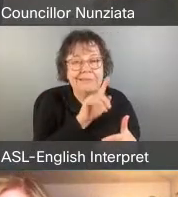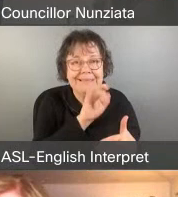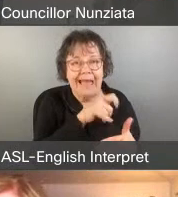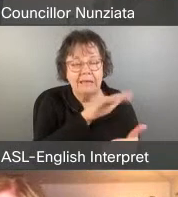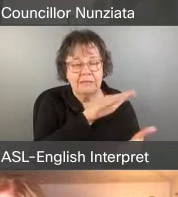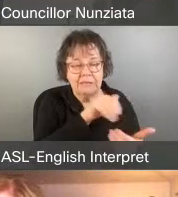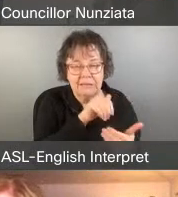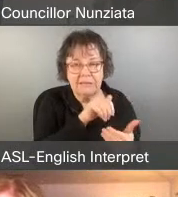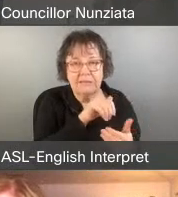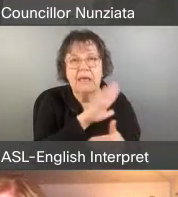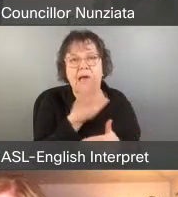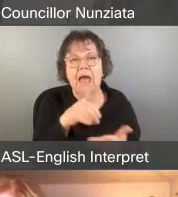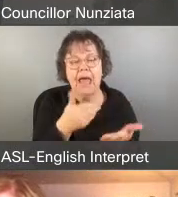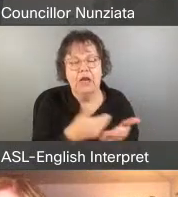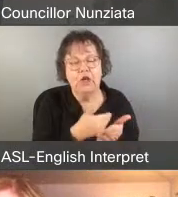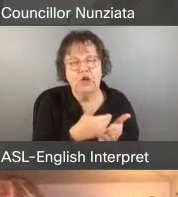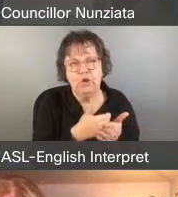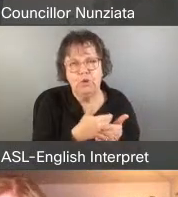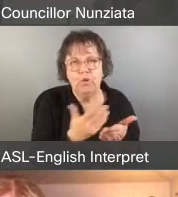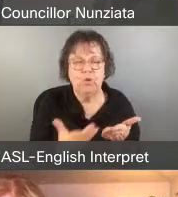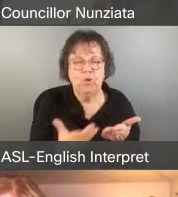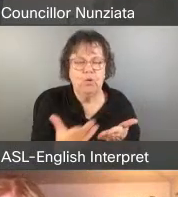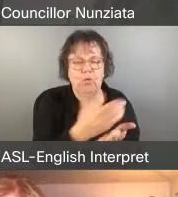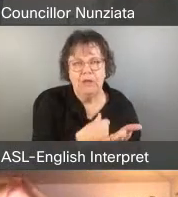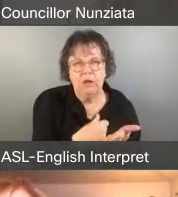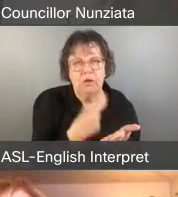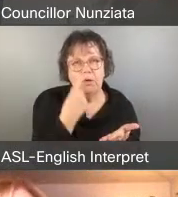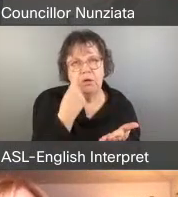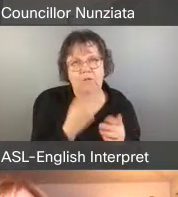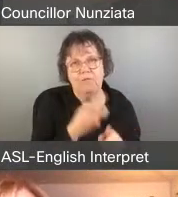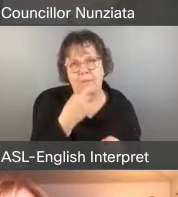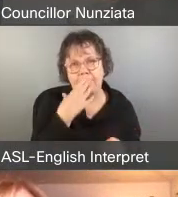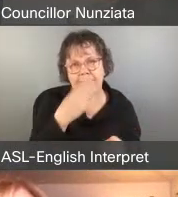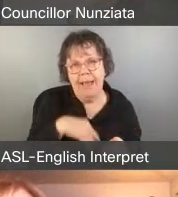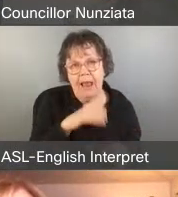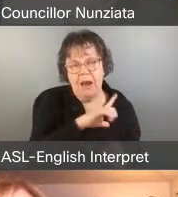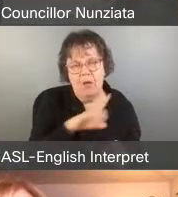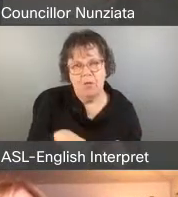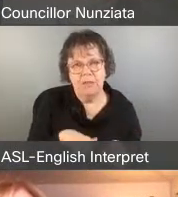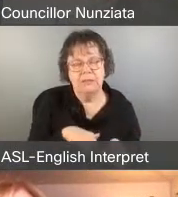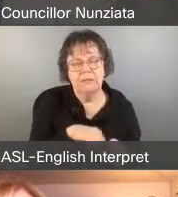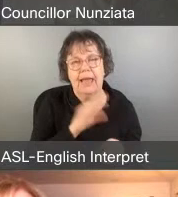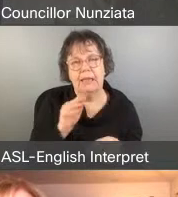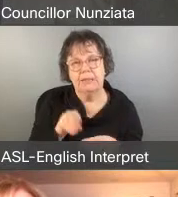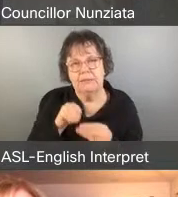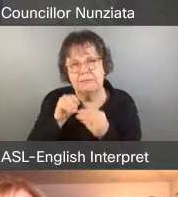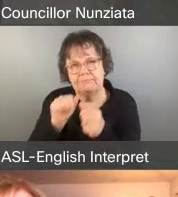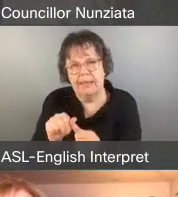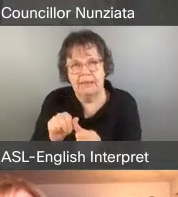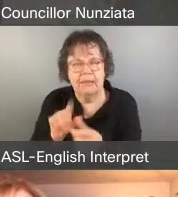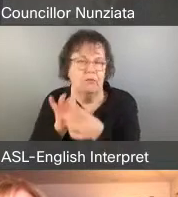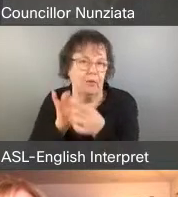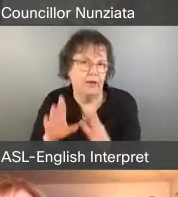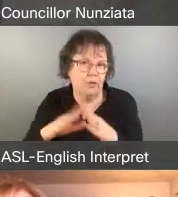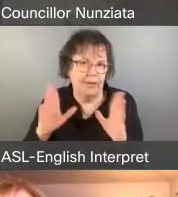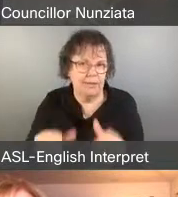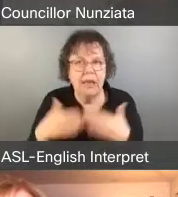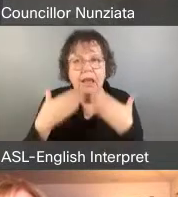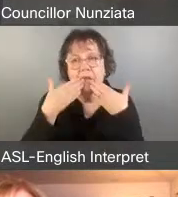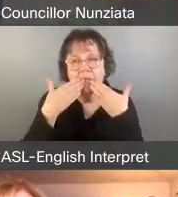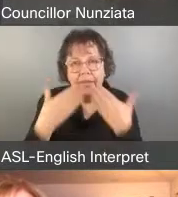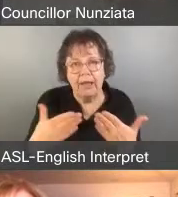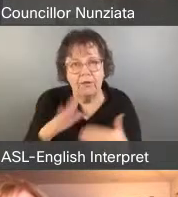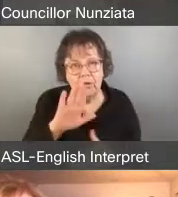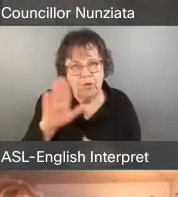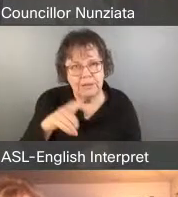to brought in by increasing fines for bad landlords and that revenue to be spent on the housing programs. Thank you very much for your time.